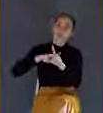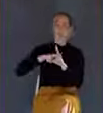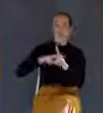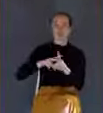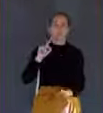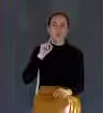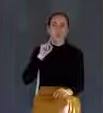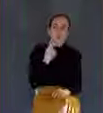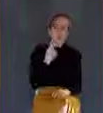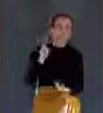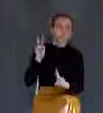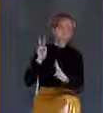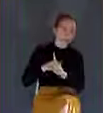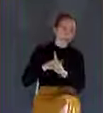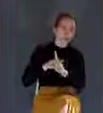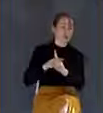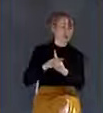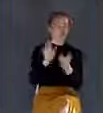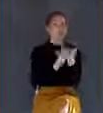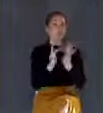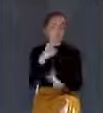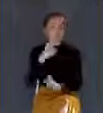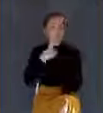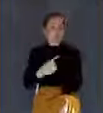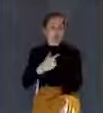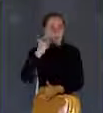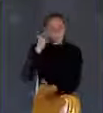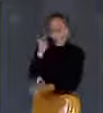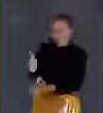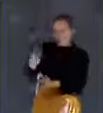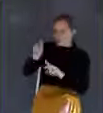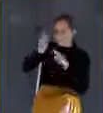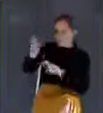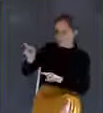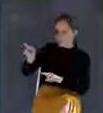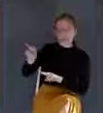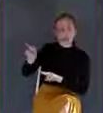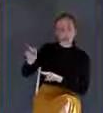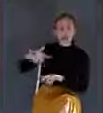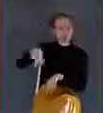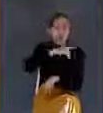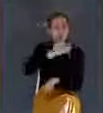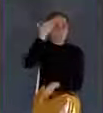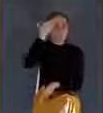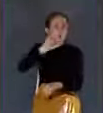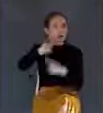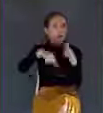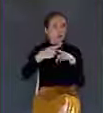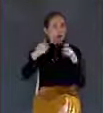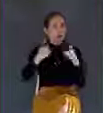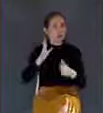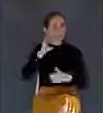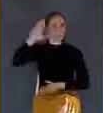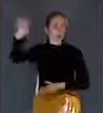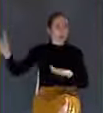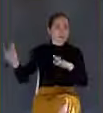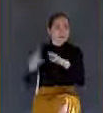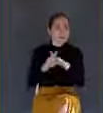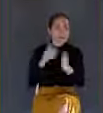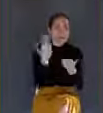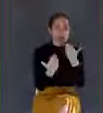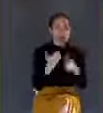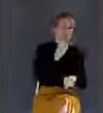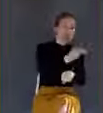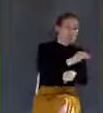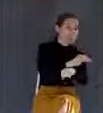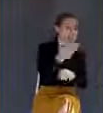Watch ye therefore, for you know not when the master of the house cometh, at even or at midnight or at the